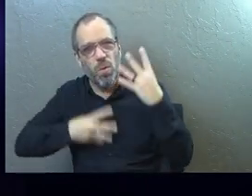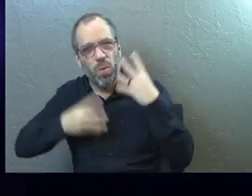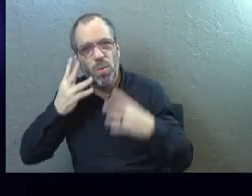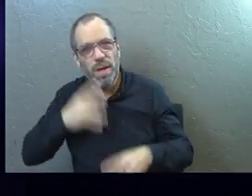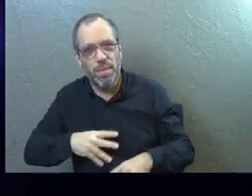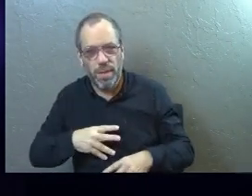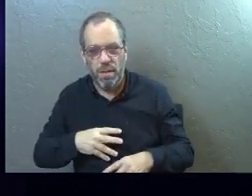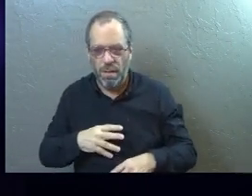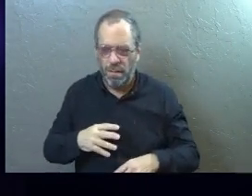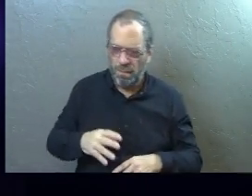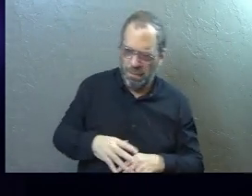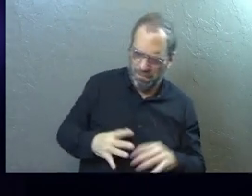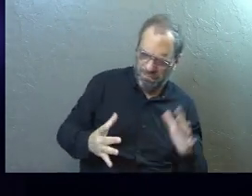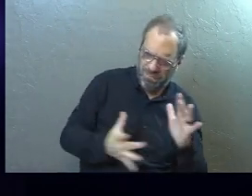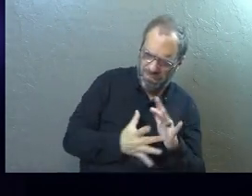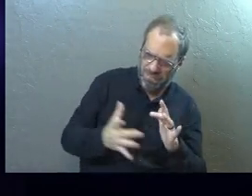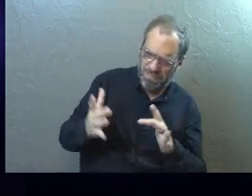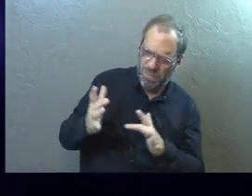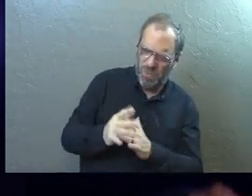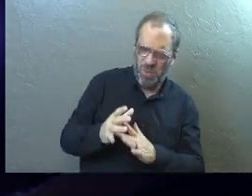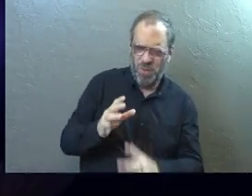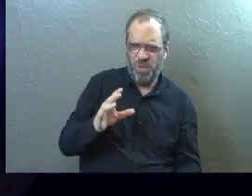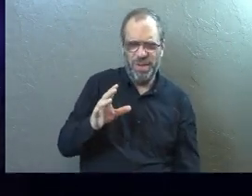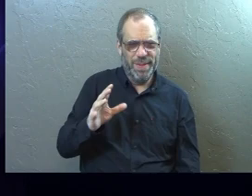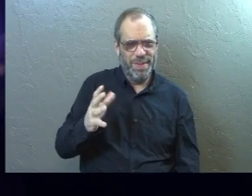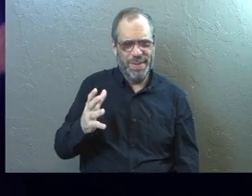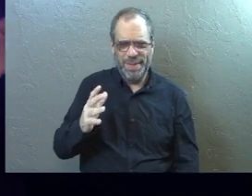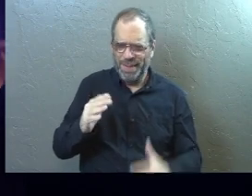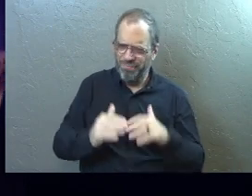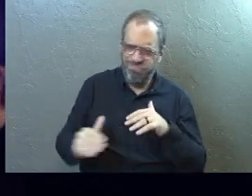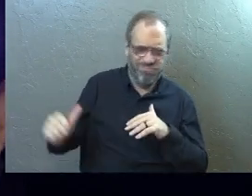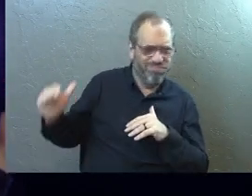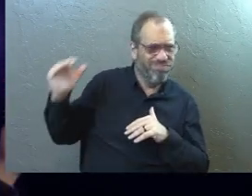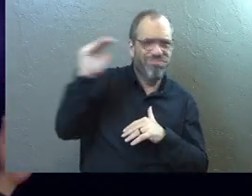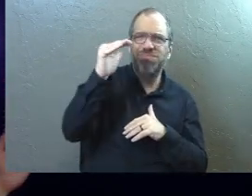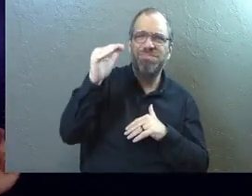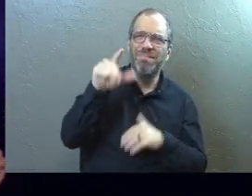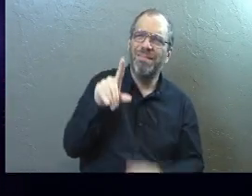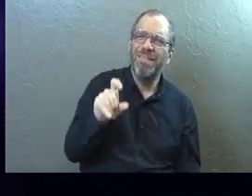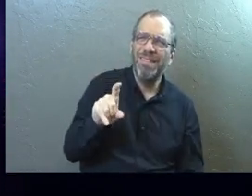Isn't he philosophically, supernaturally above all of this?